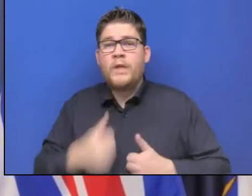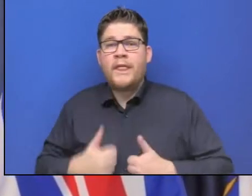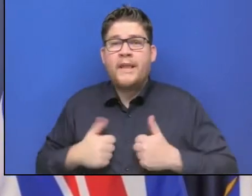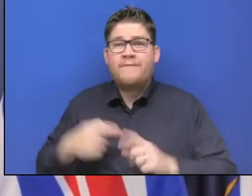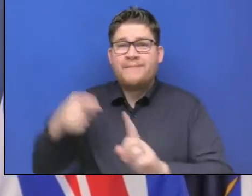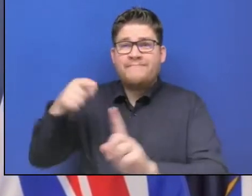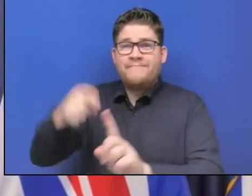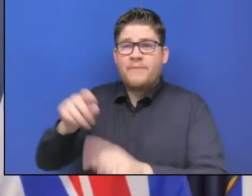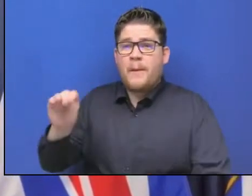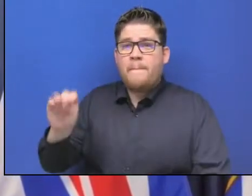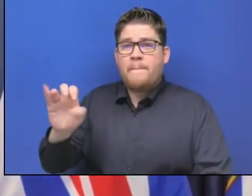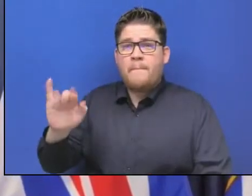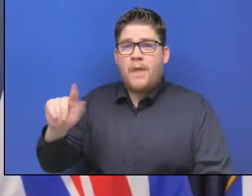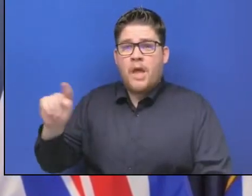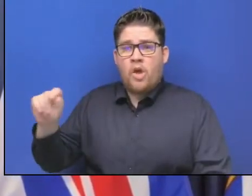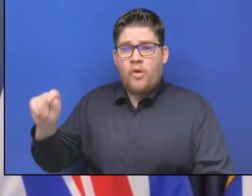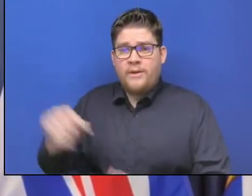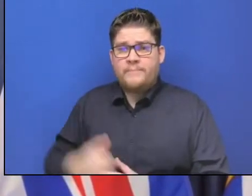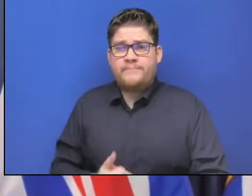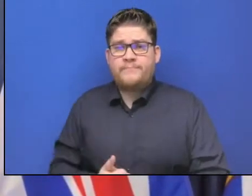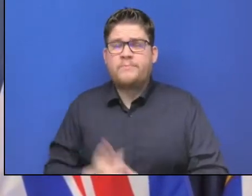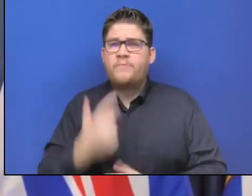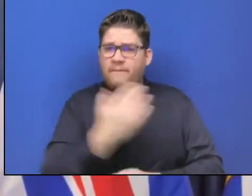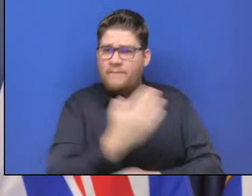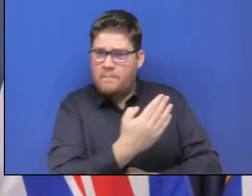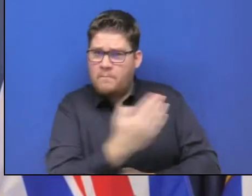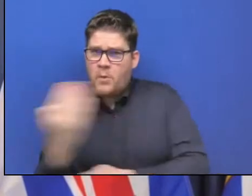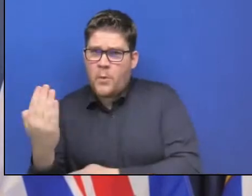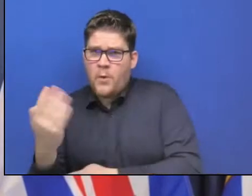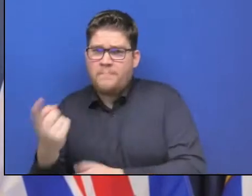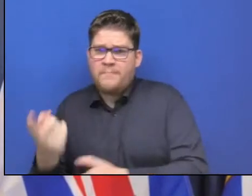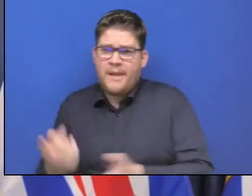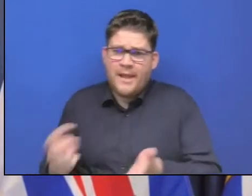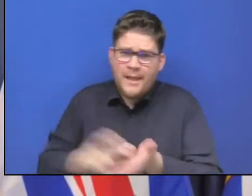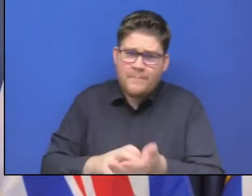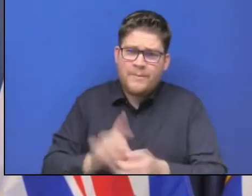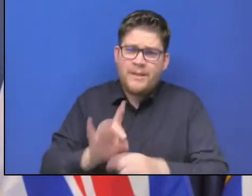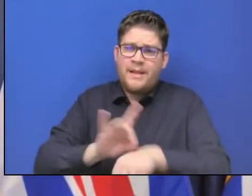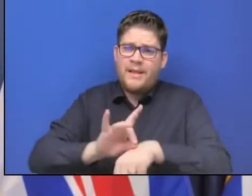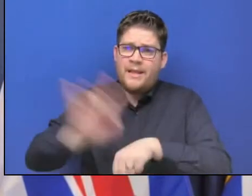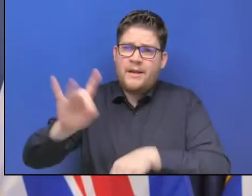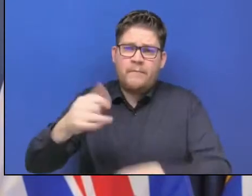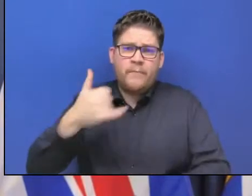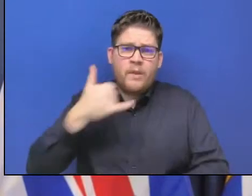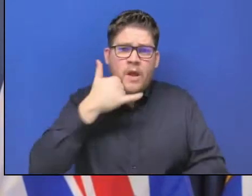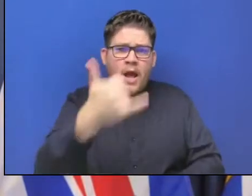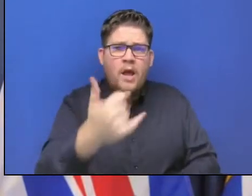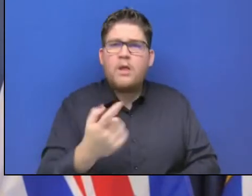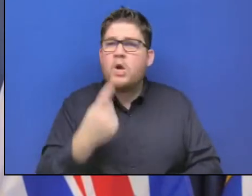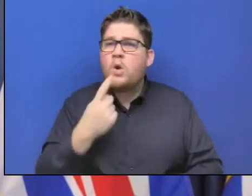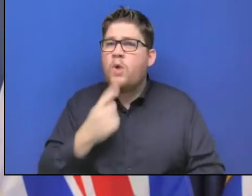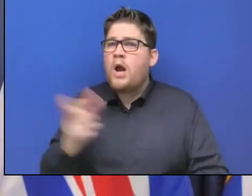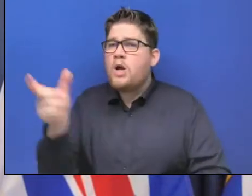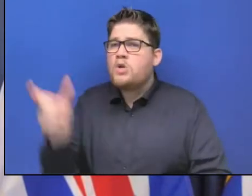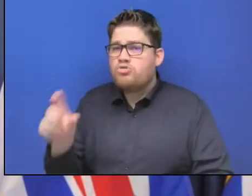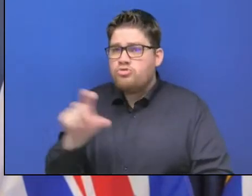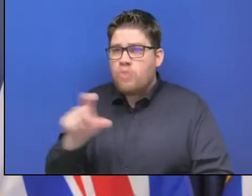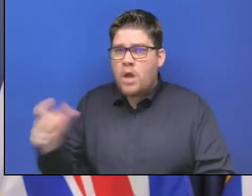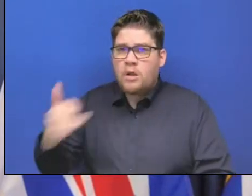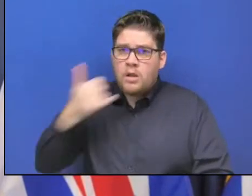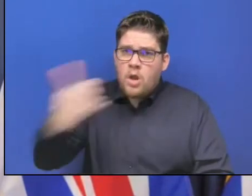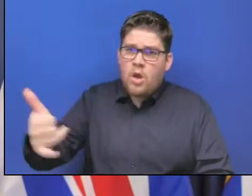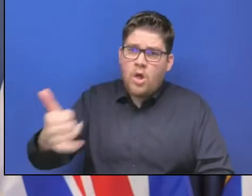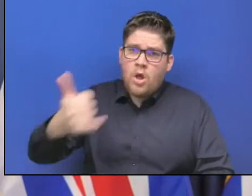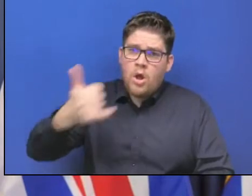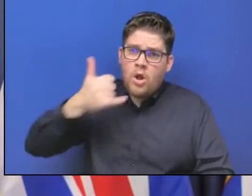They say the lines are swamped and a lot of people can't get through each day. They were just wondering if there is a cut-off date when